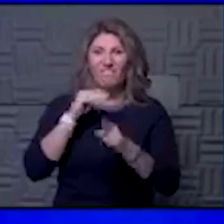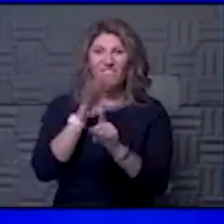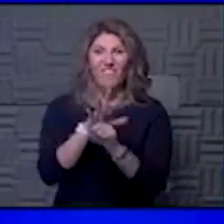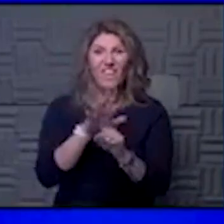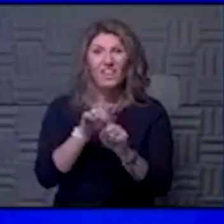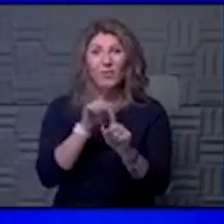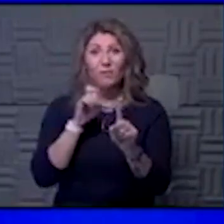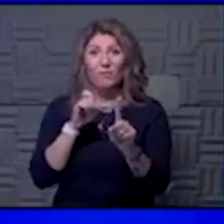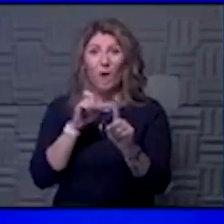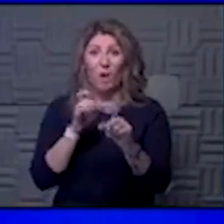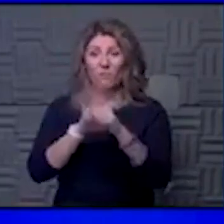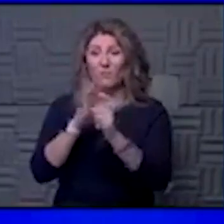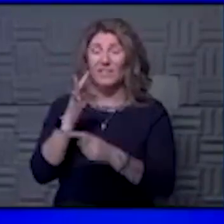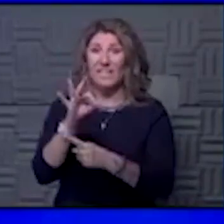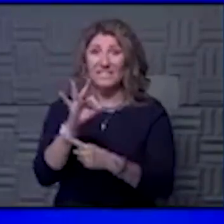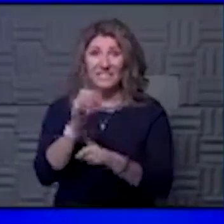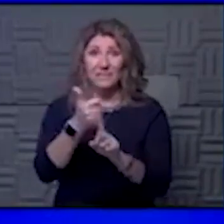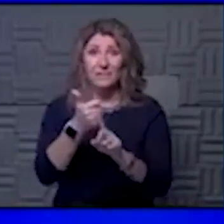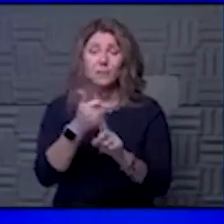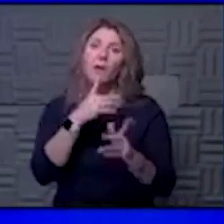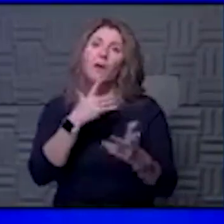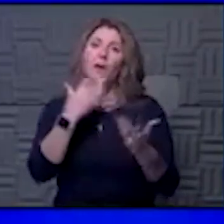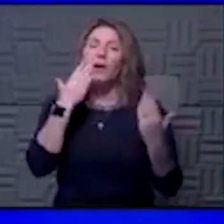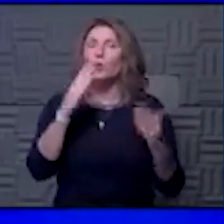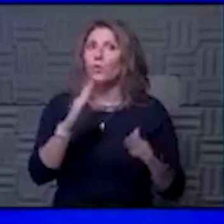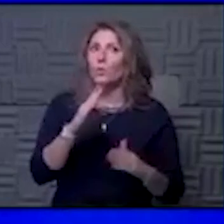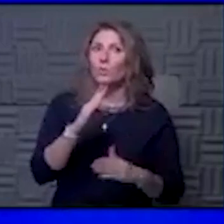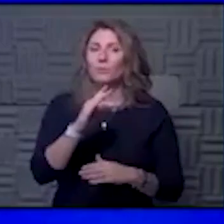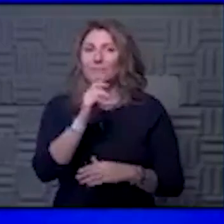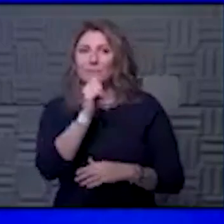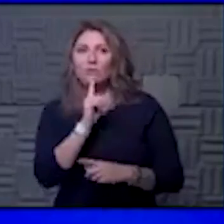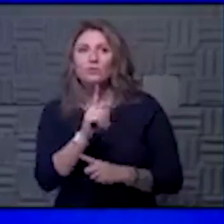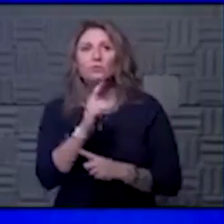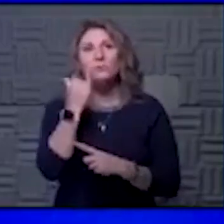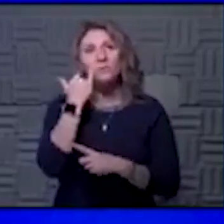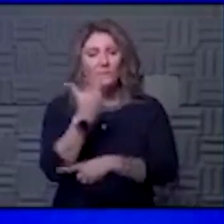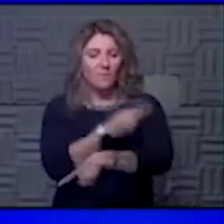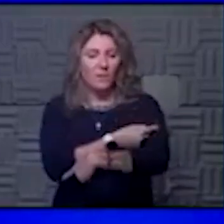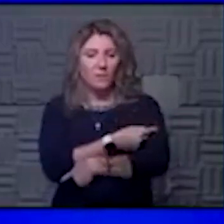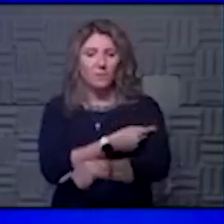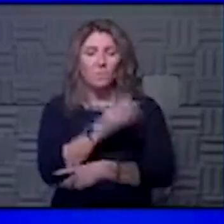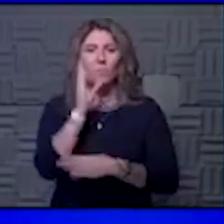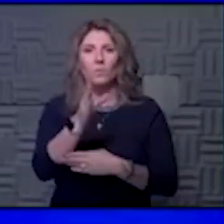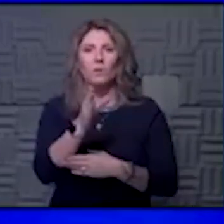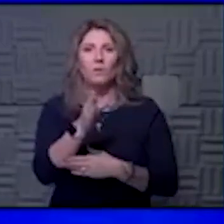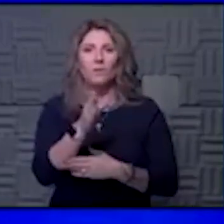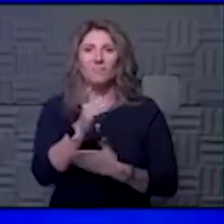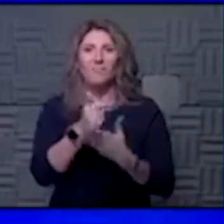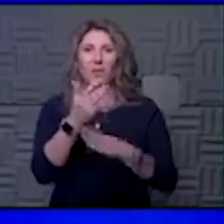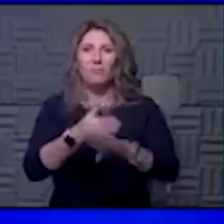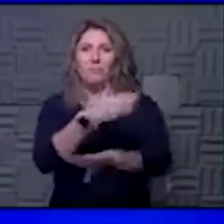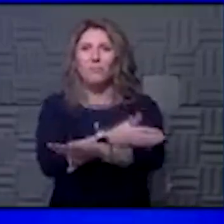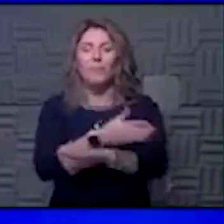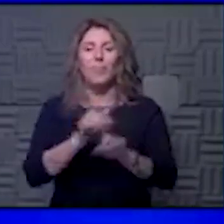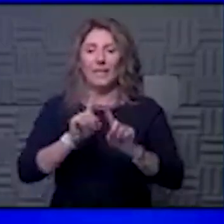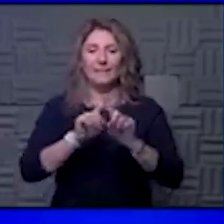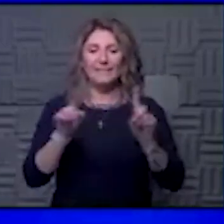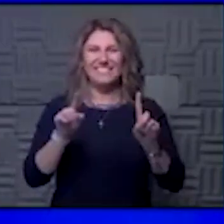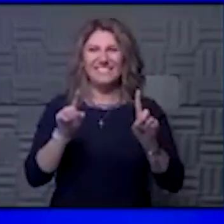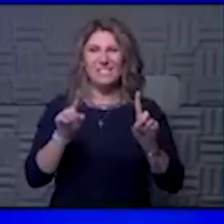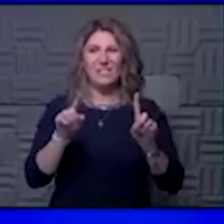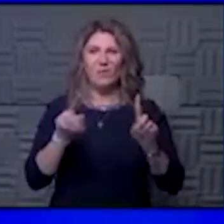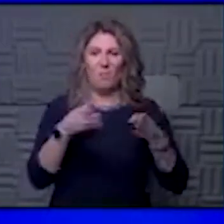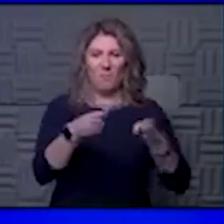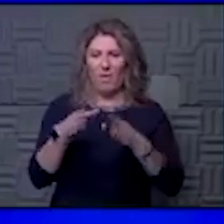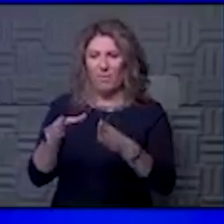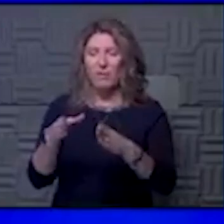disease itself, I'm not sure the vaccine is going to cause any improvement in those things. It's a different mechanism. You're